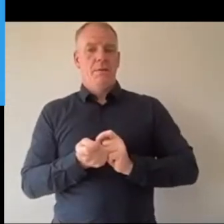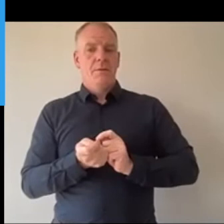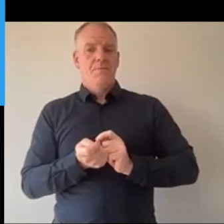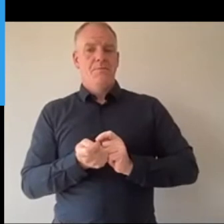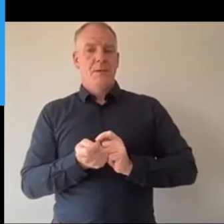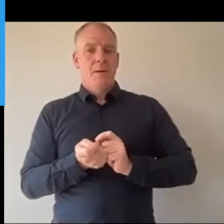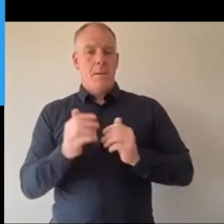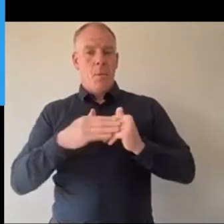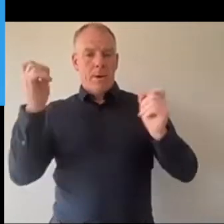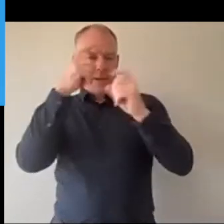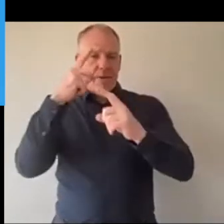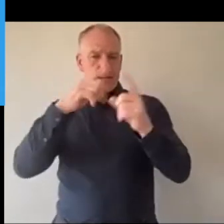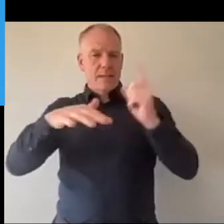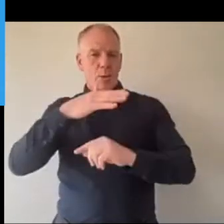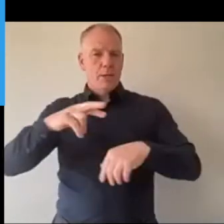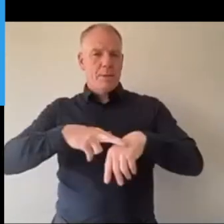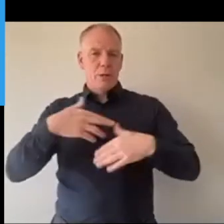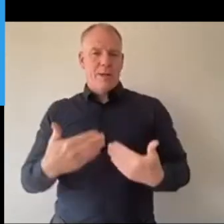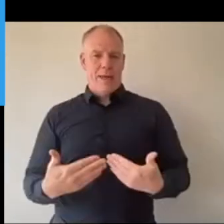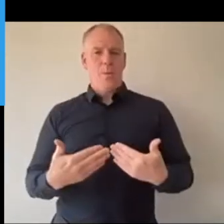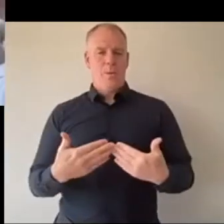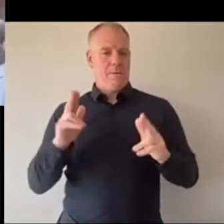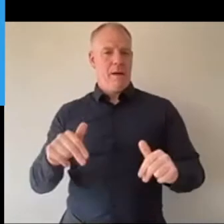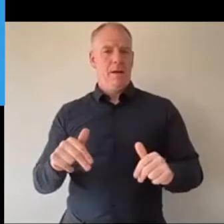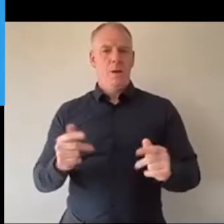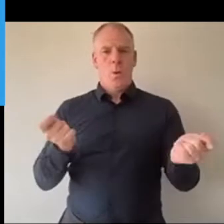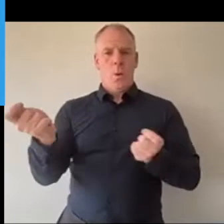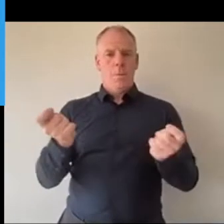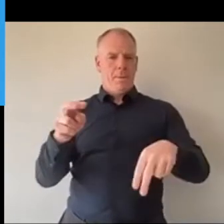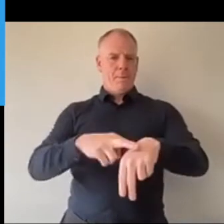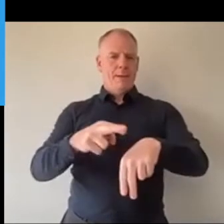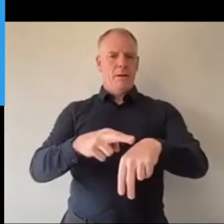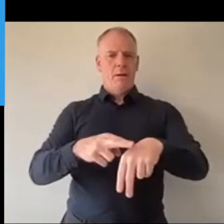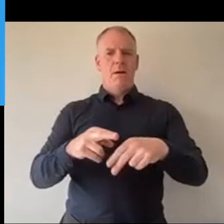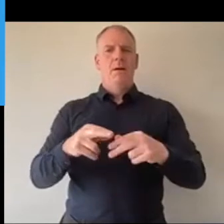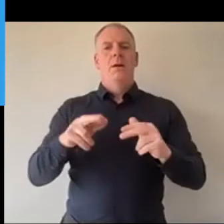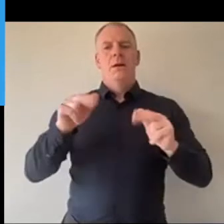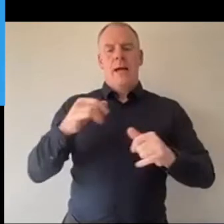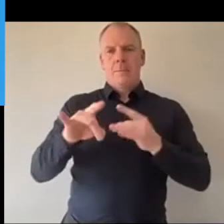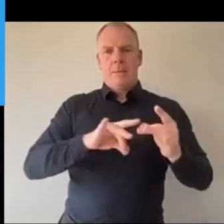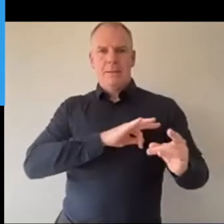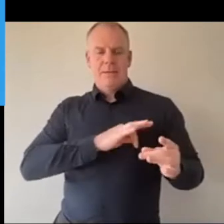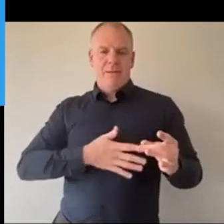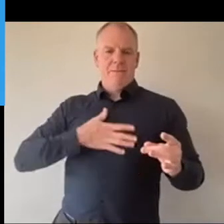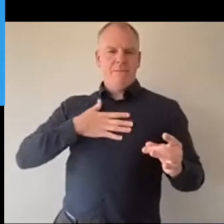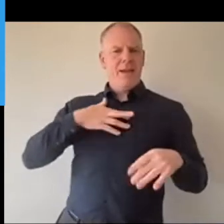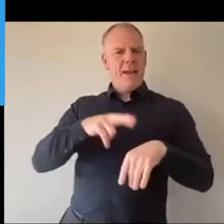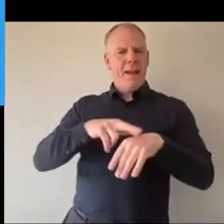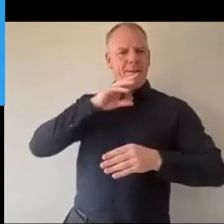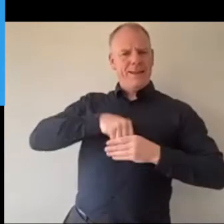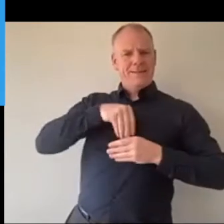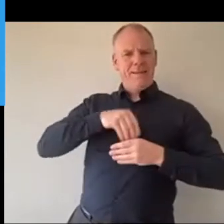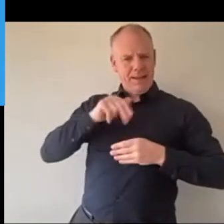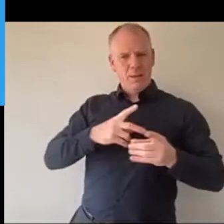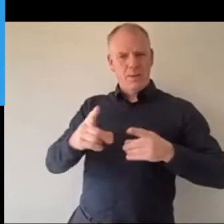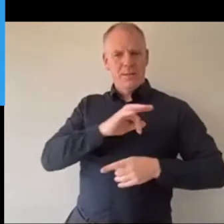yeah, make myself feel better when I'm a bit down. get to, like, spend more time with your family if, like, that's all